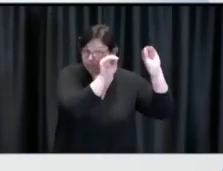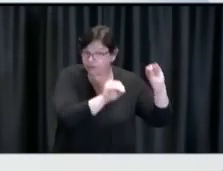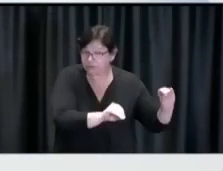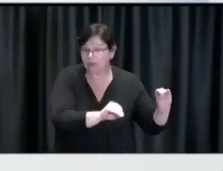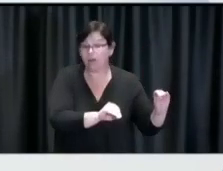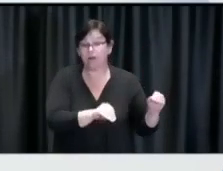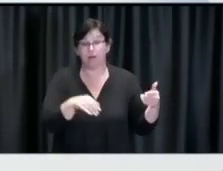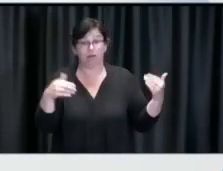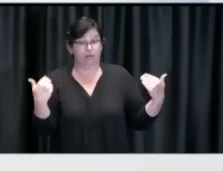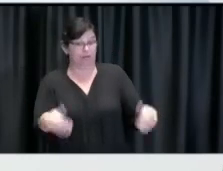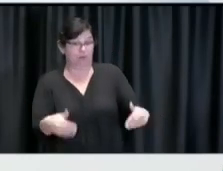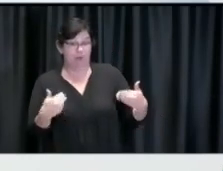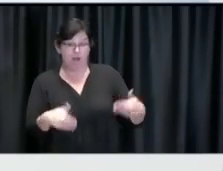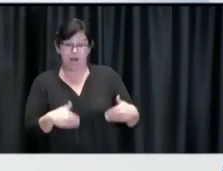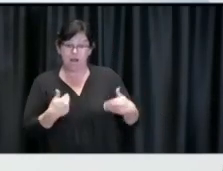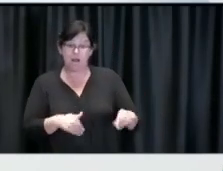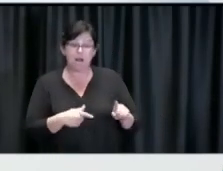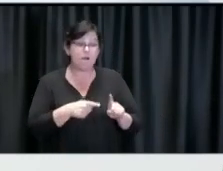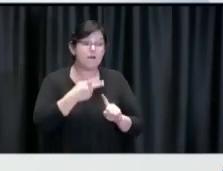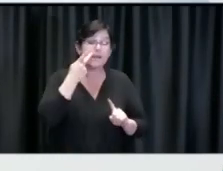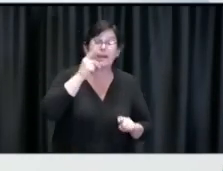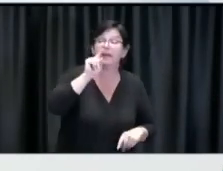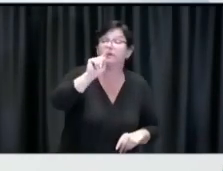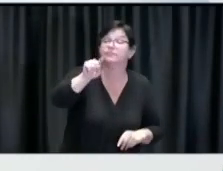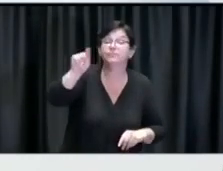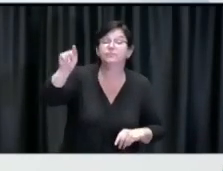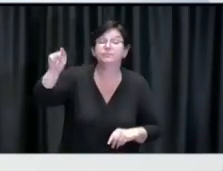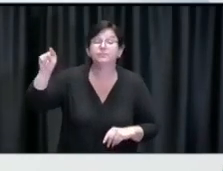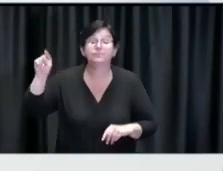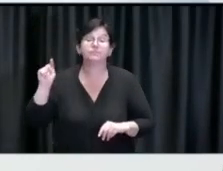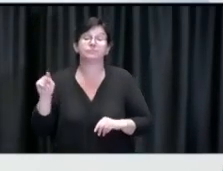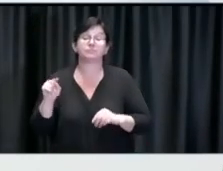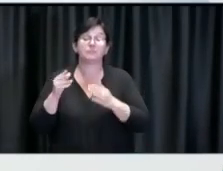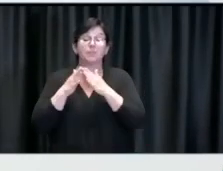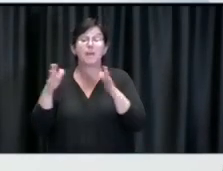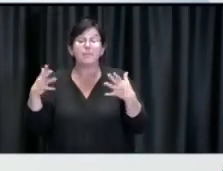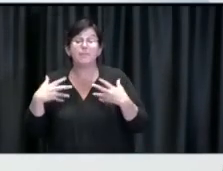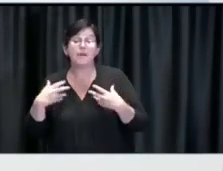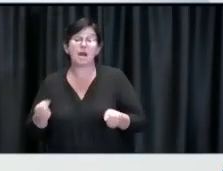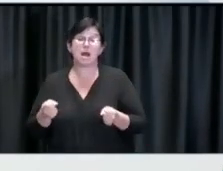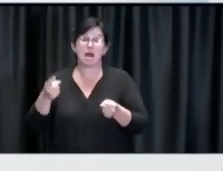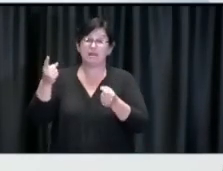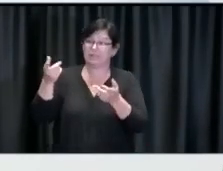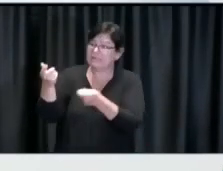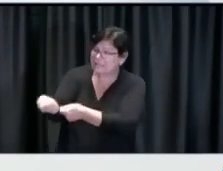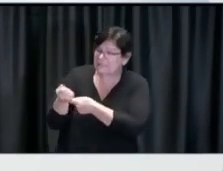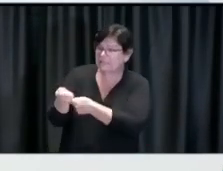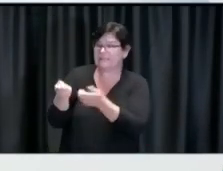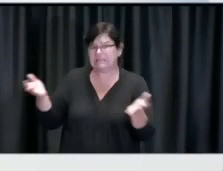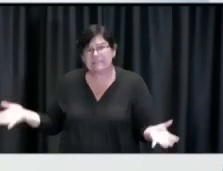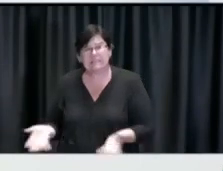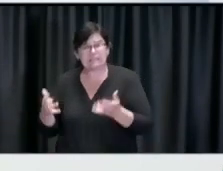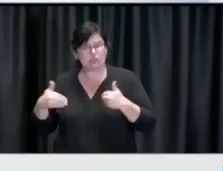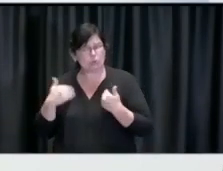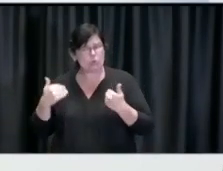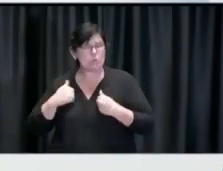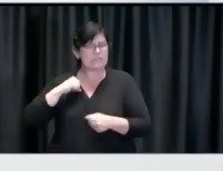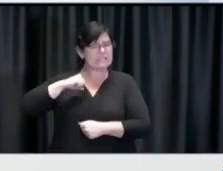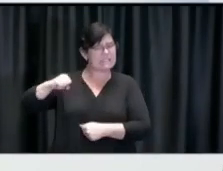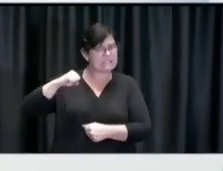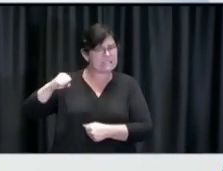The group with the highest level of first dose vaccination is young people ages 18 to 24.